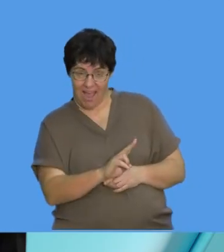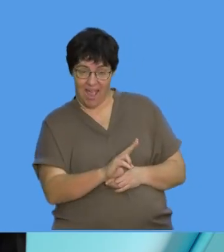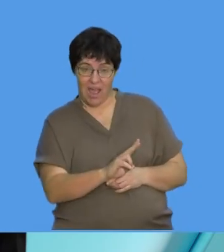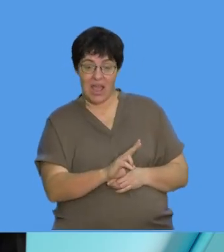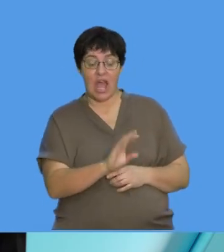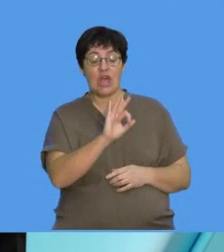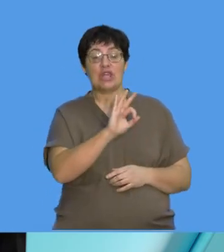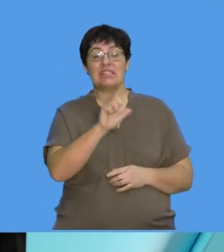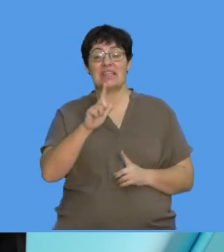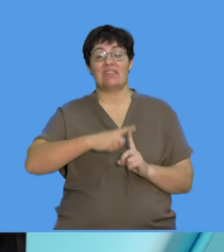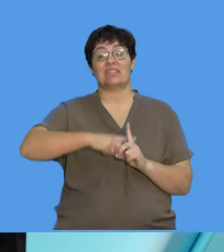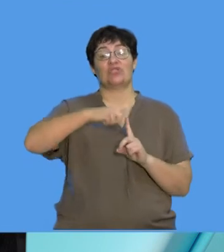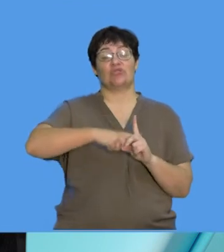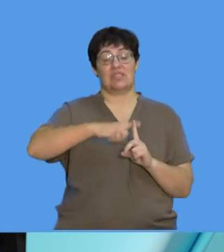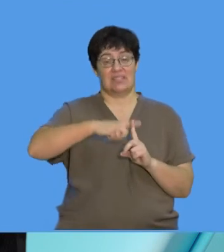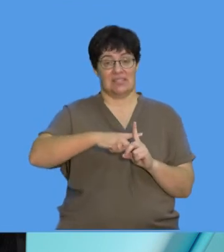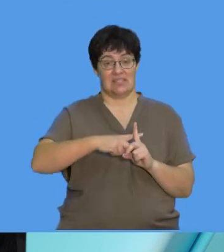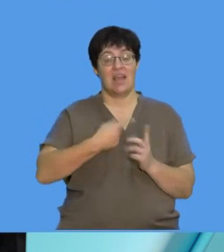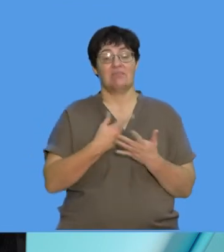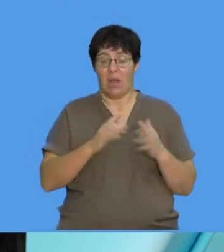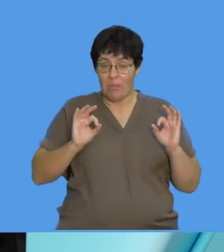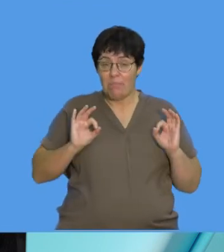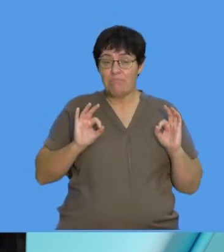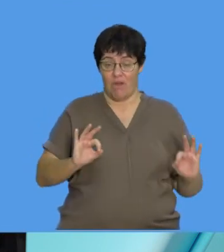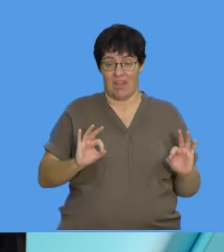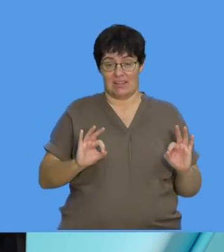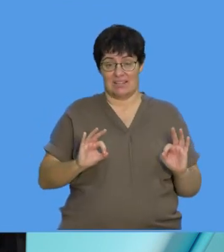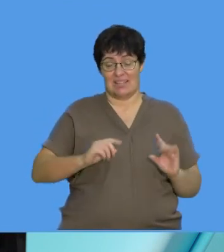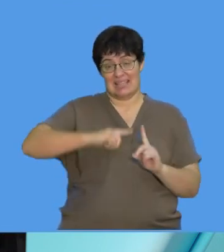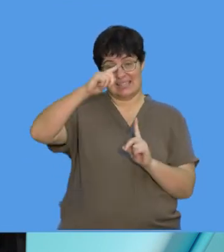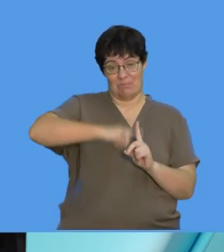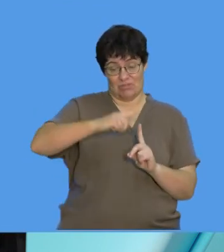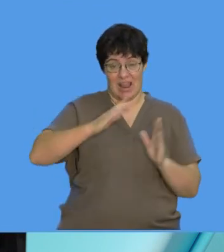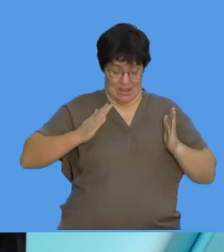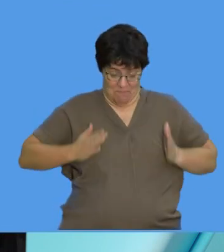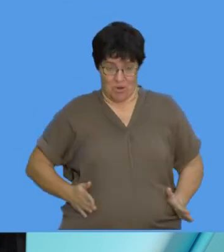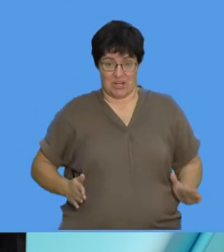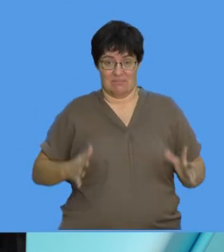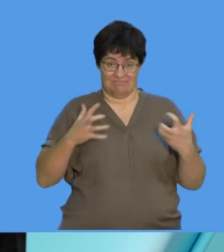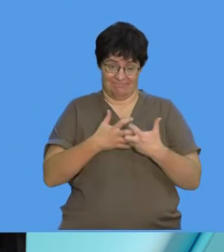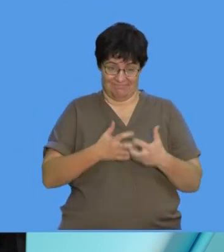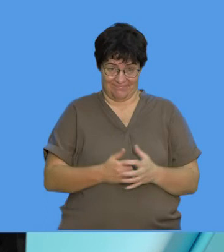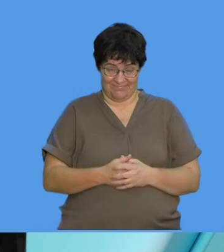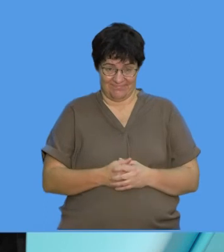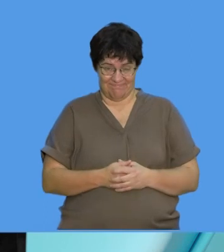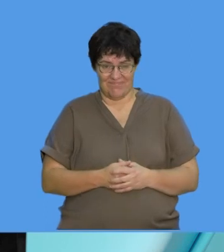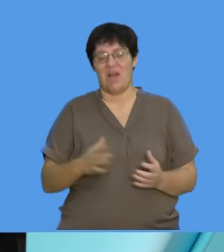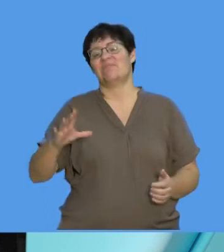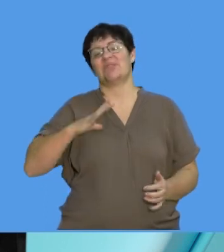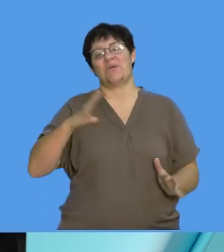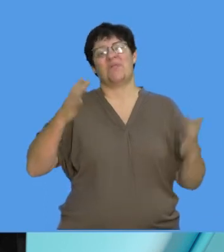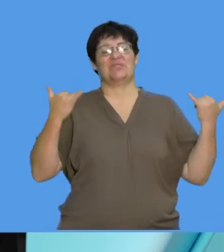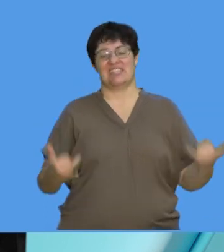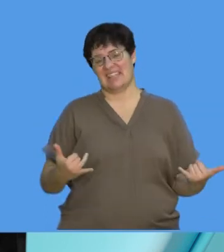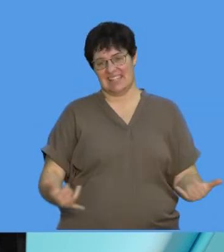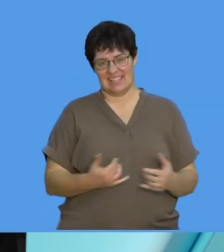37 degrees, which was perfect temperature, body temperature. Okay, guys. That's all from us today.